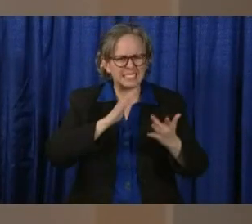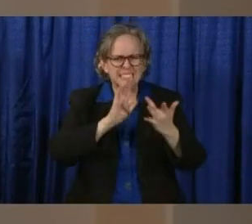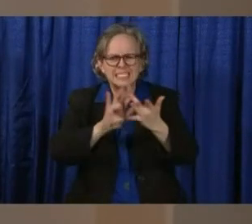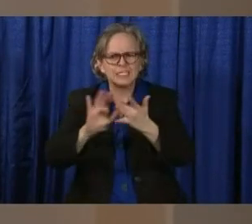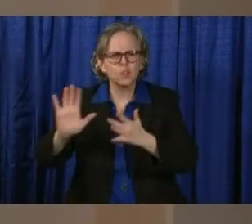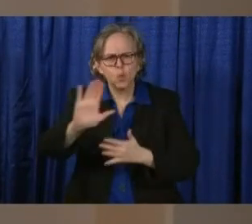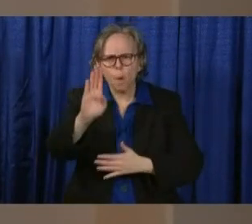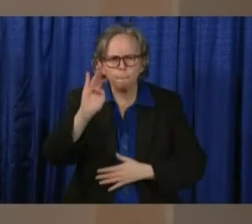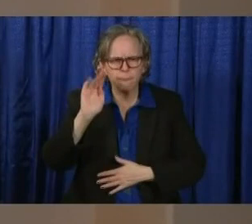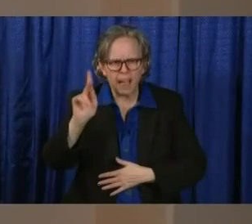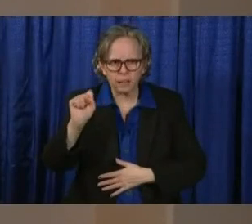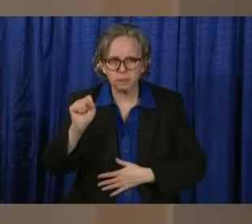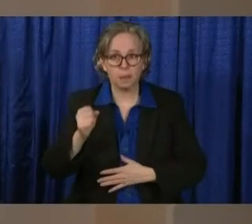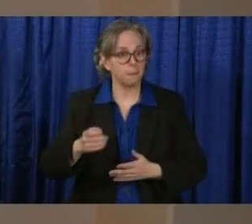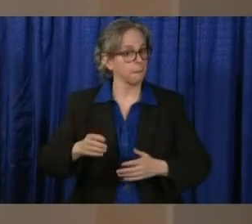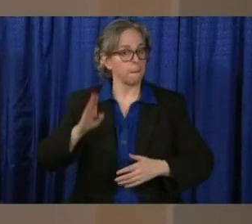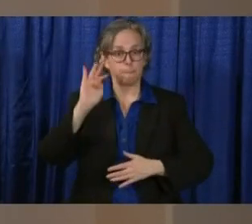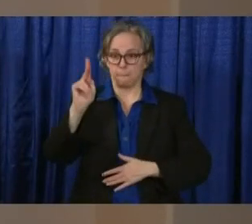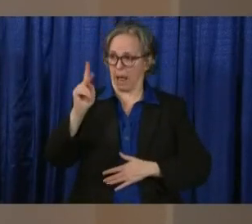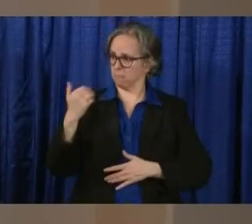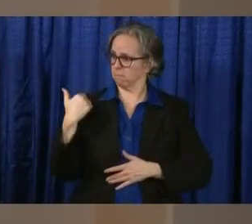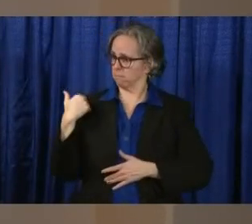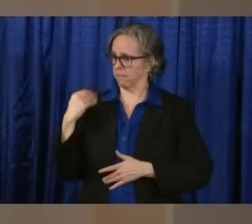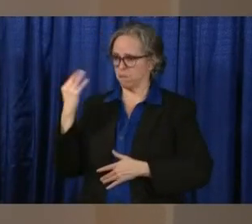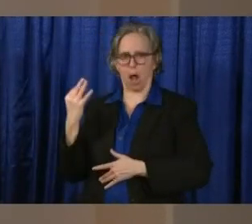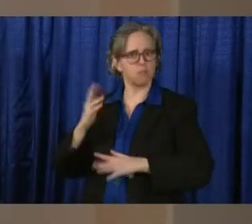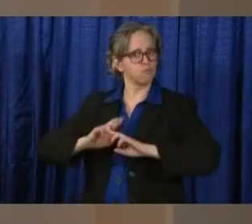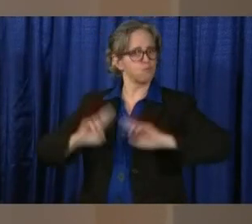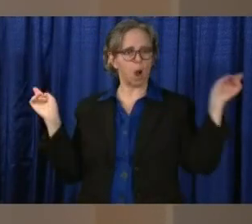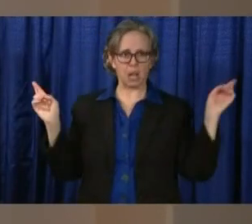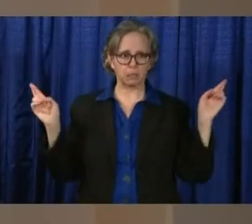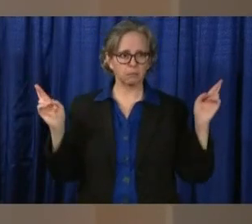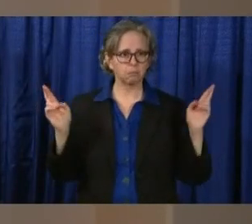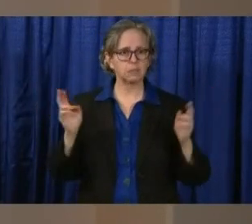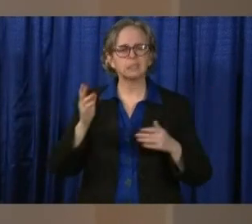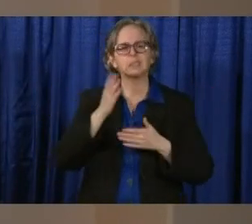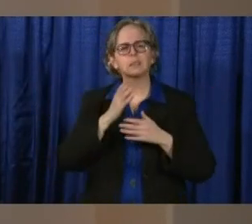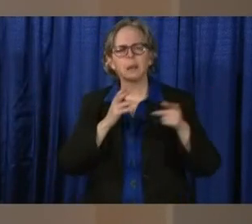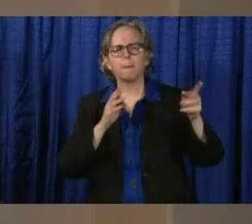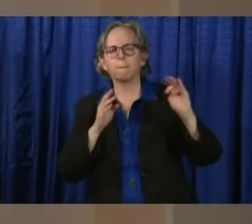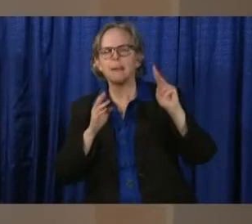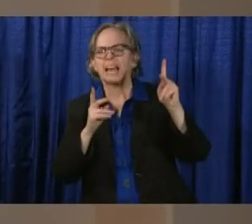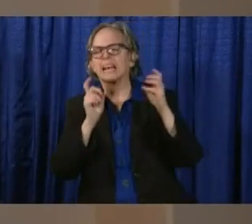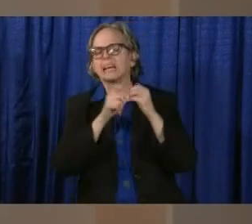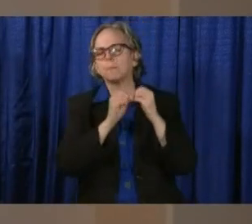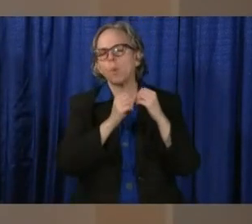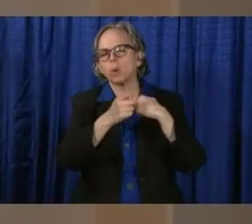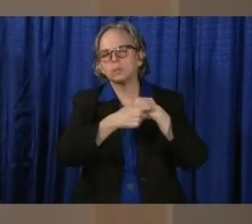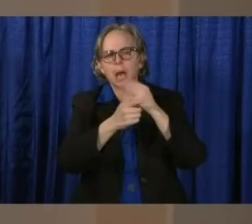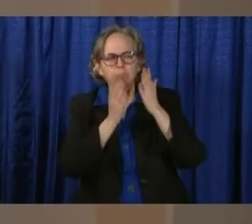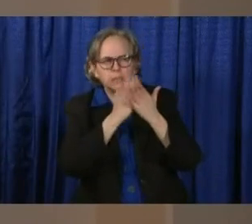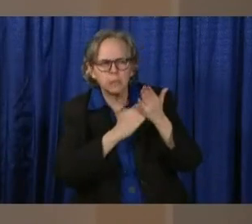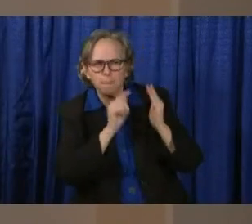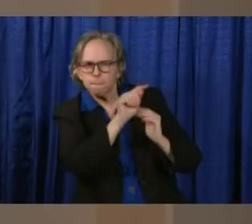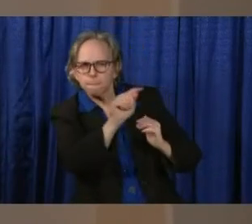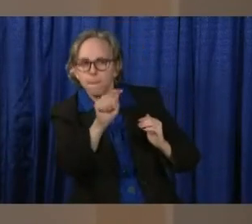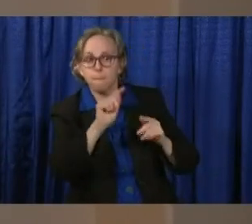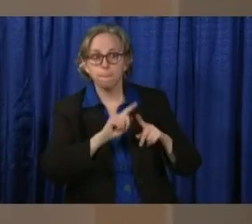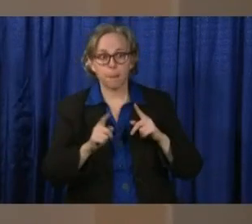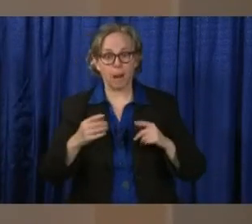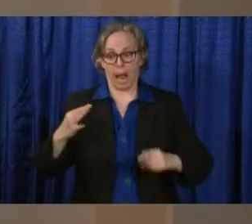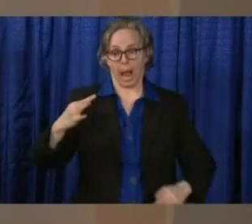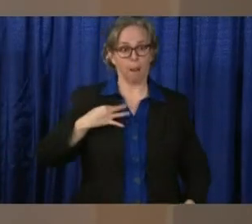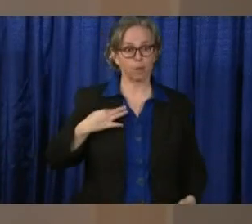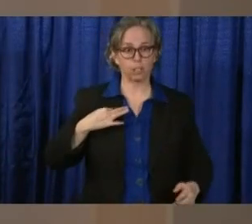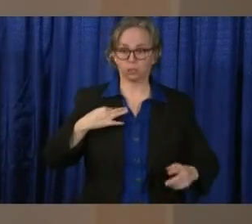Some of them will probably not be there until midweek, but the applications are available, and I know that they're processing